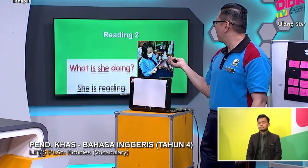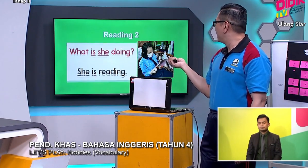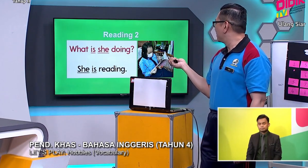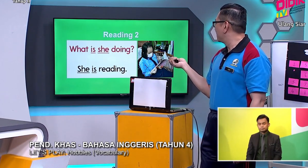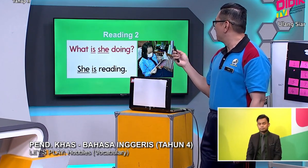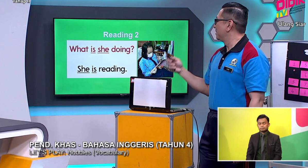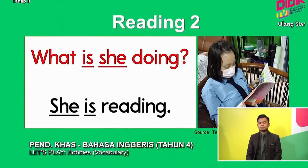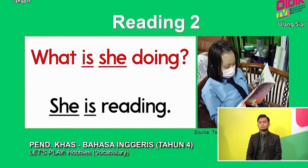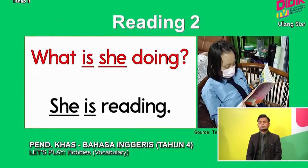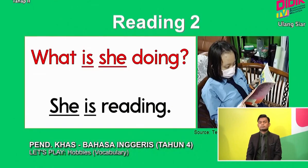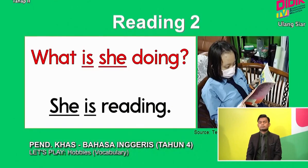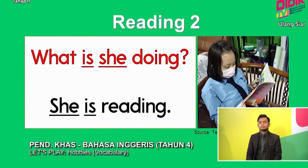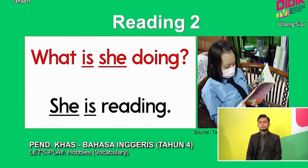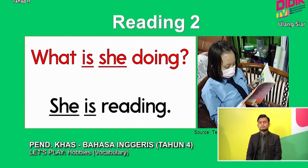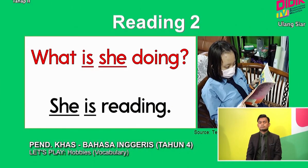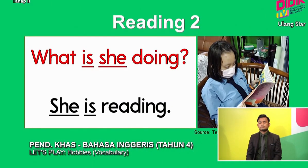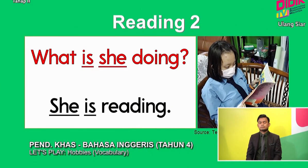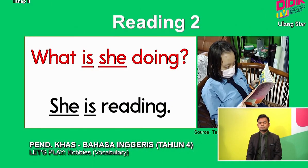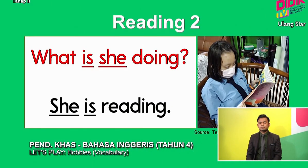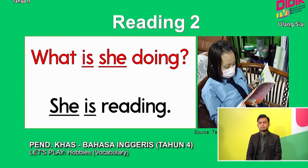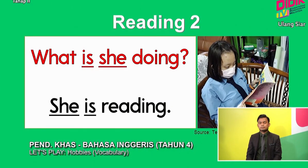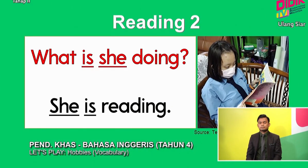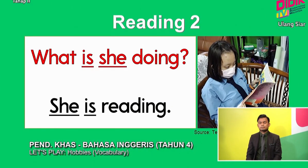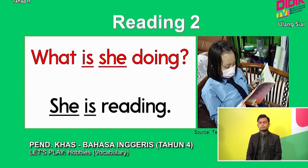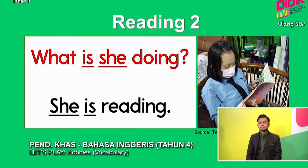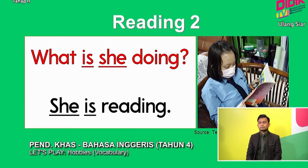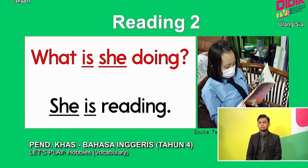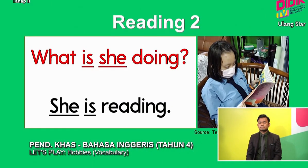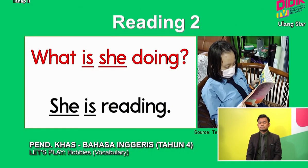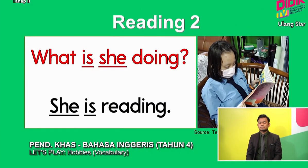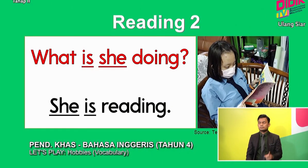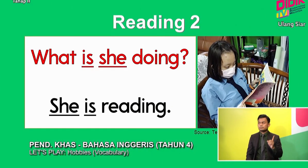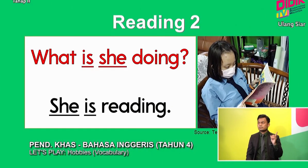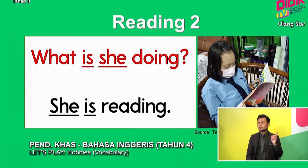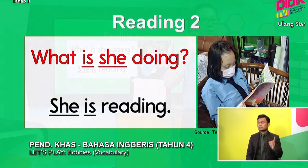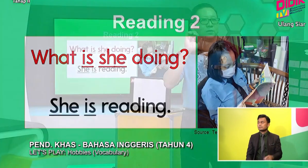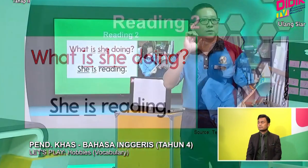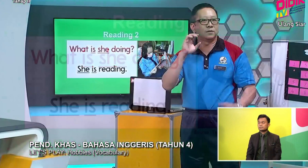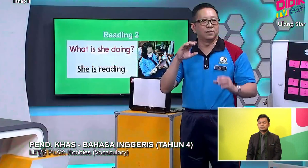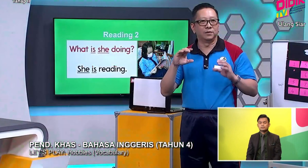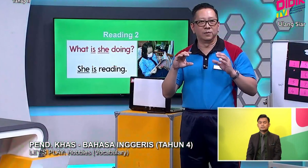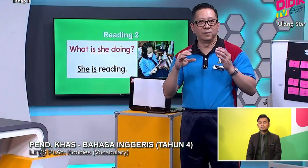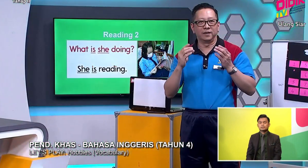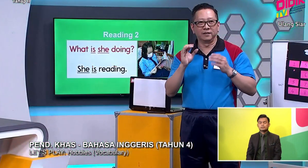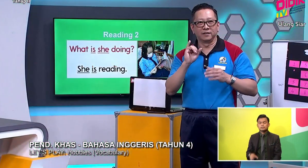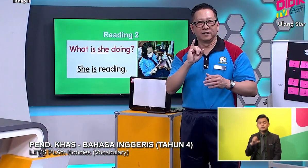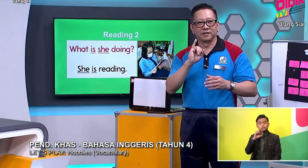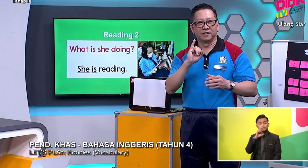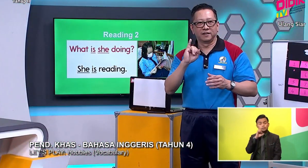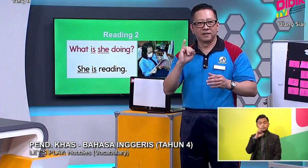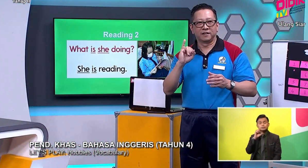Reading Okay number two Again What Is She Doing